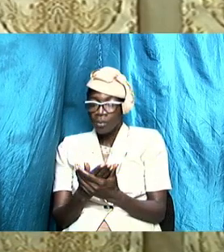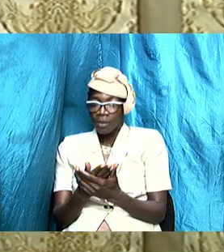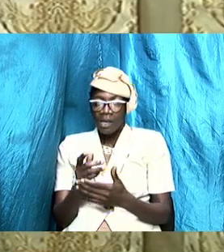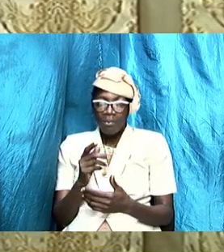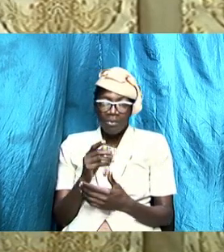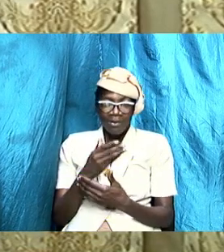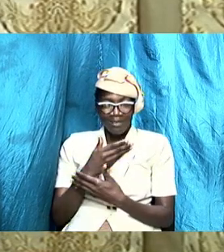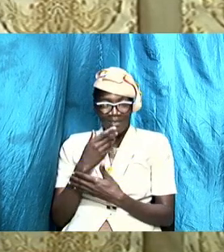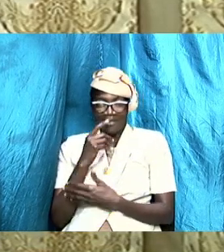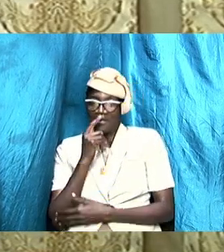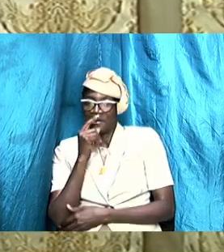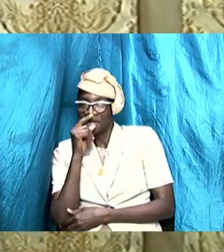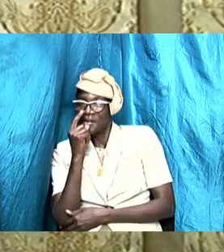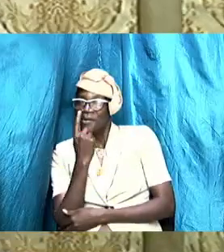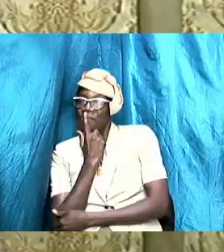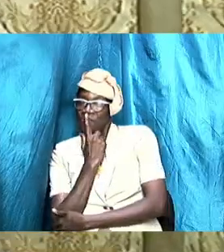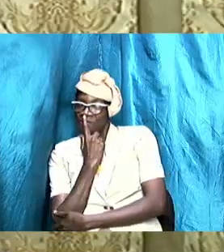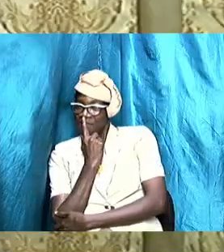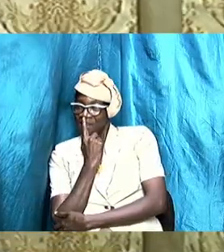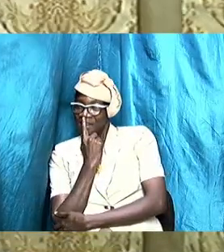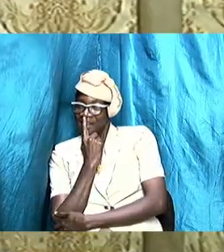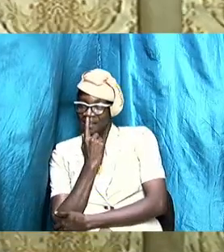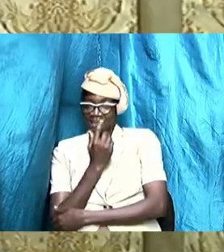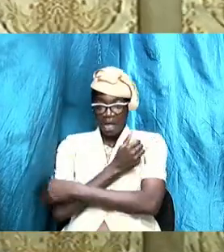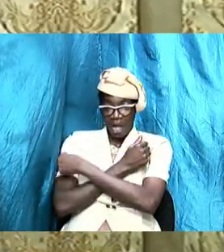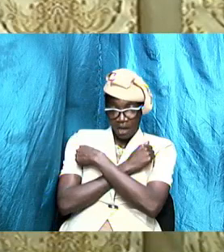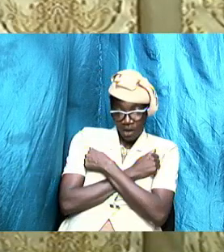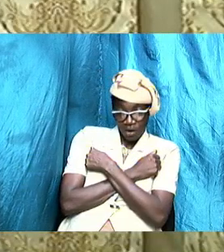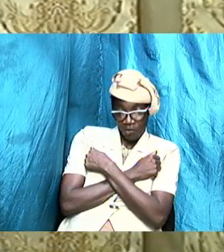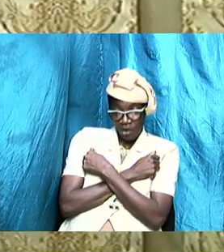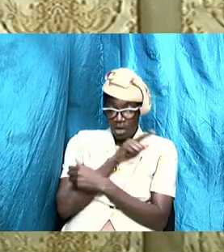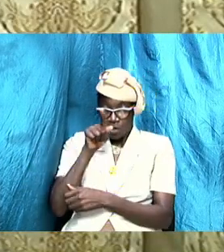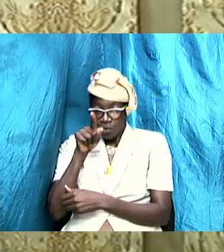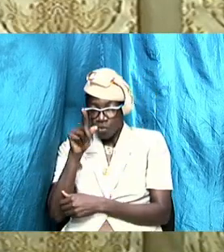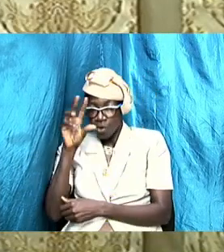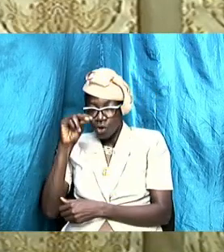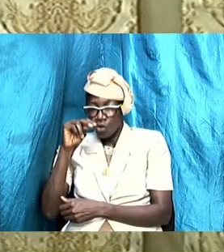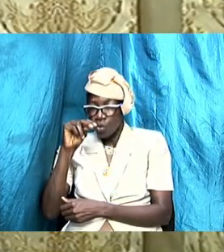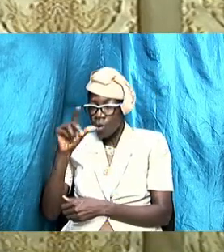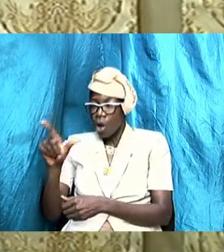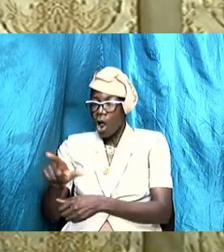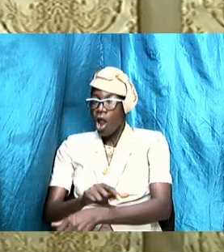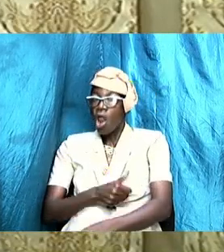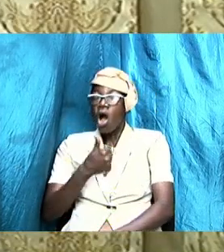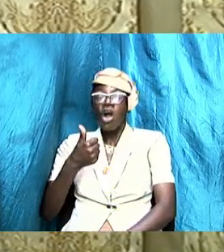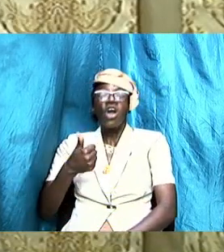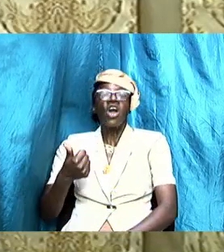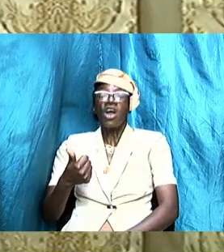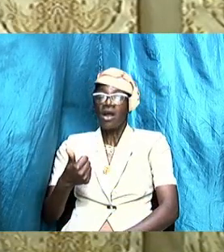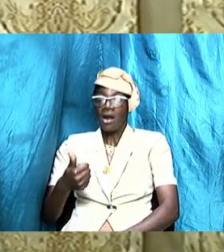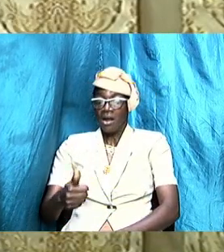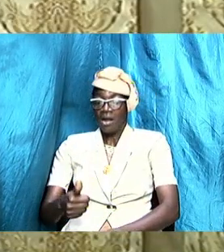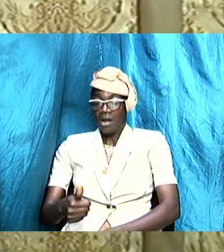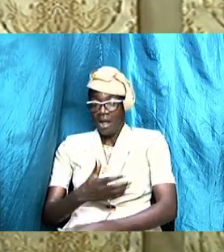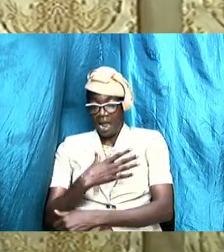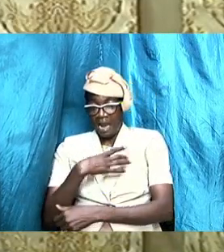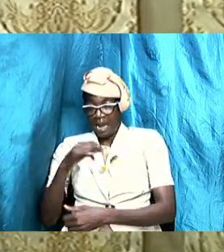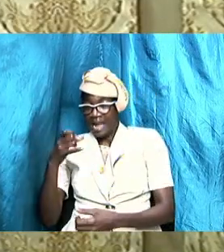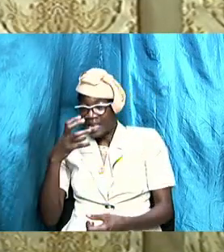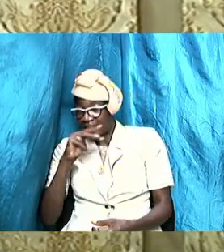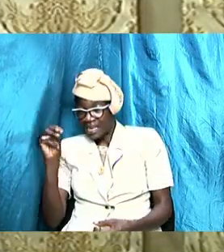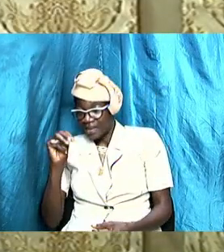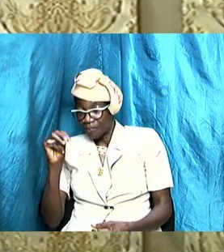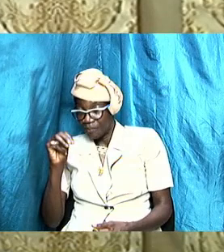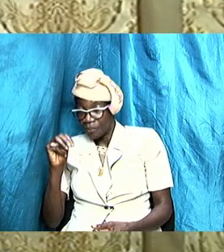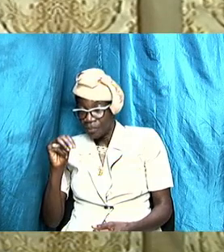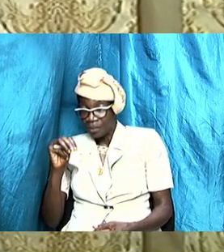and but yet resourceful and loving you no longer like him or because she is the